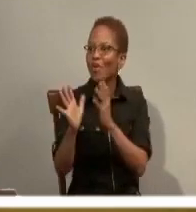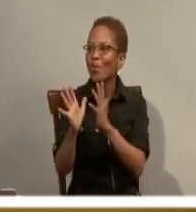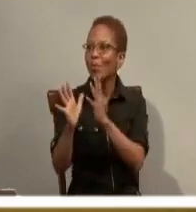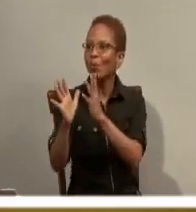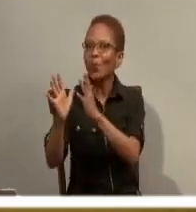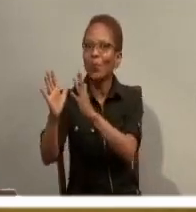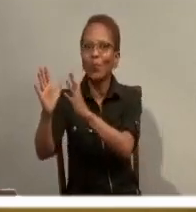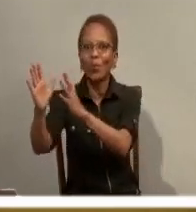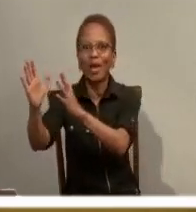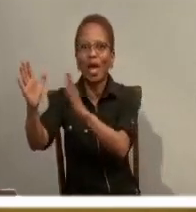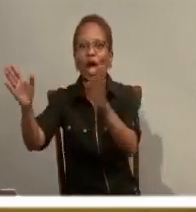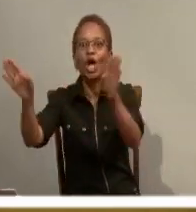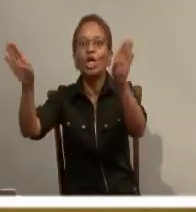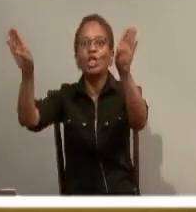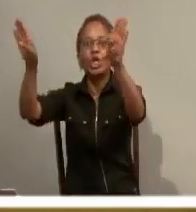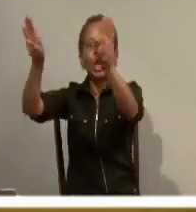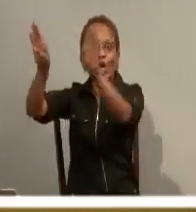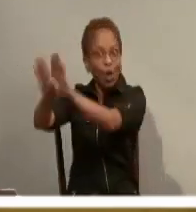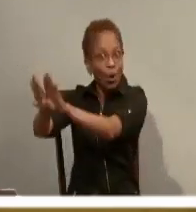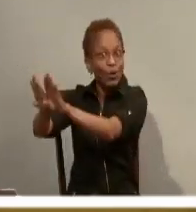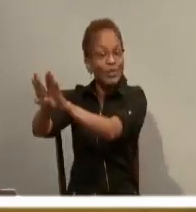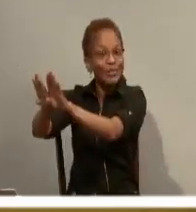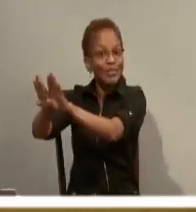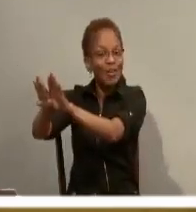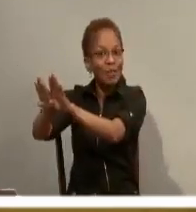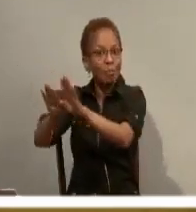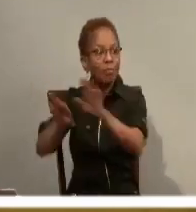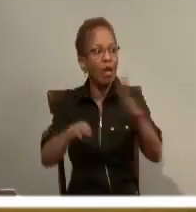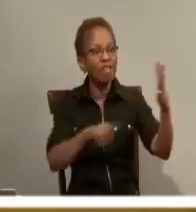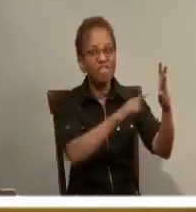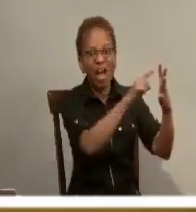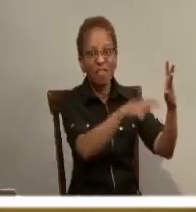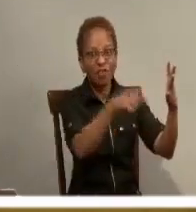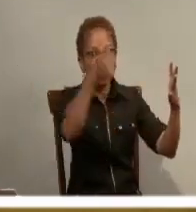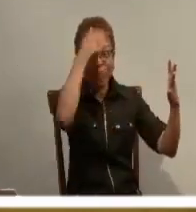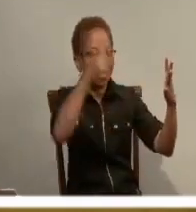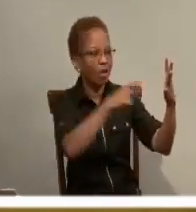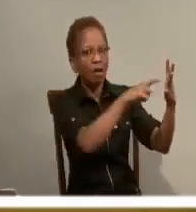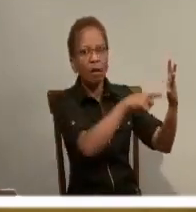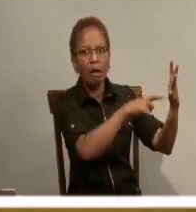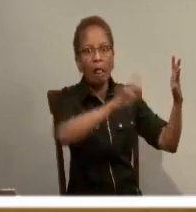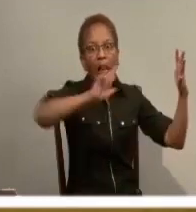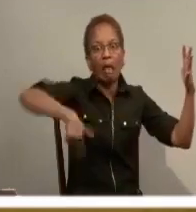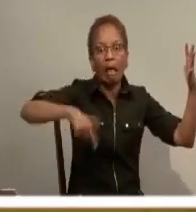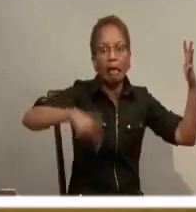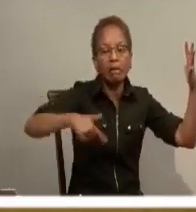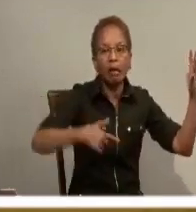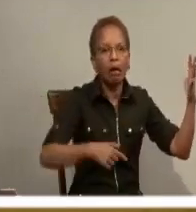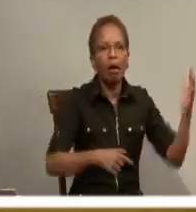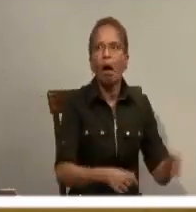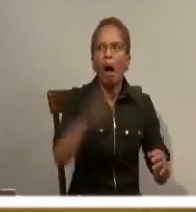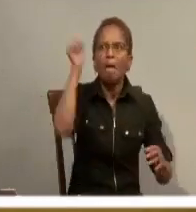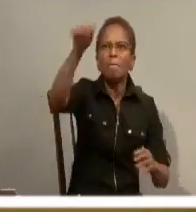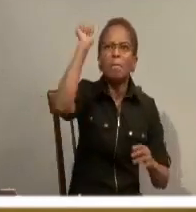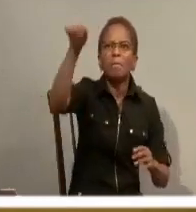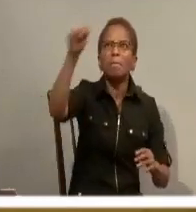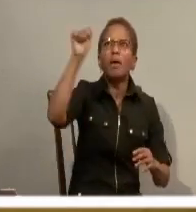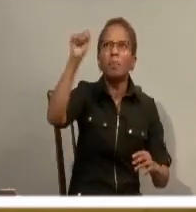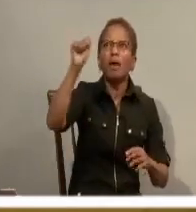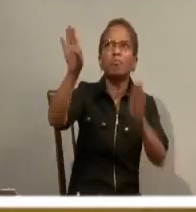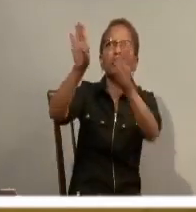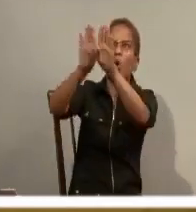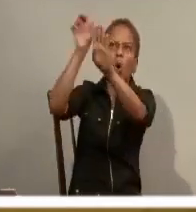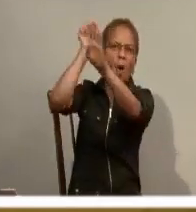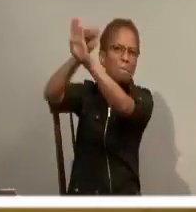was closed. The other bridesmaids arrived later. Lord, Lord, they said,